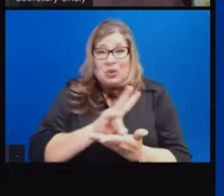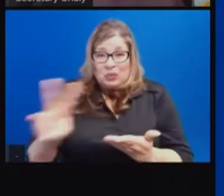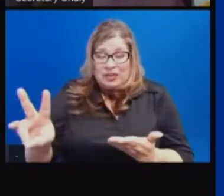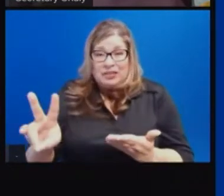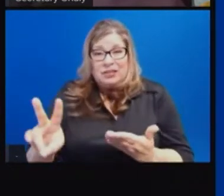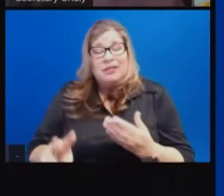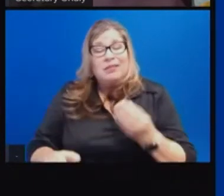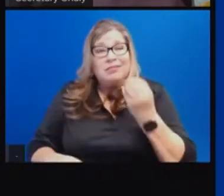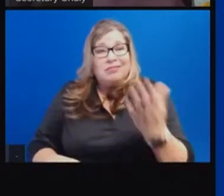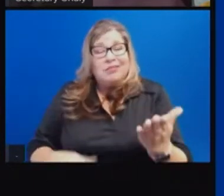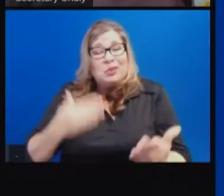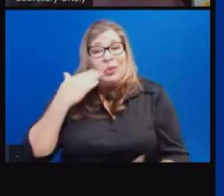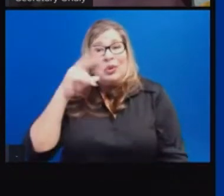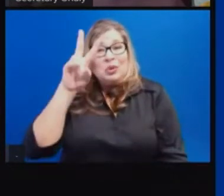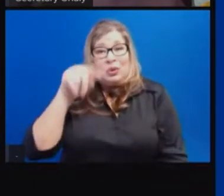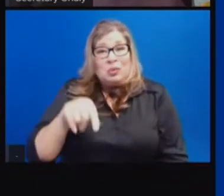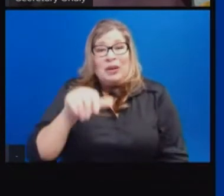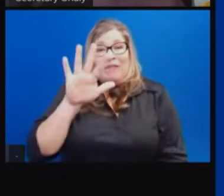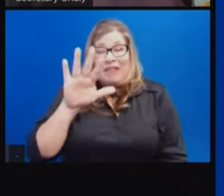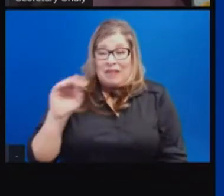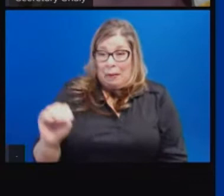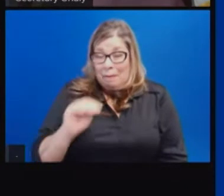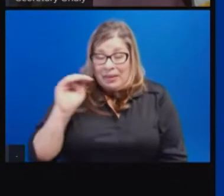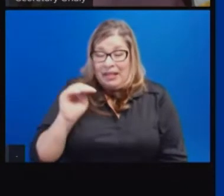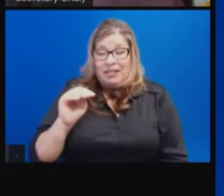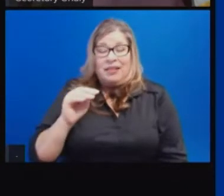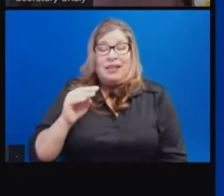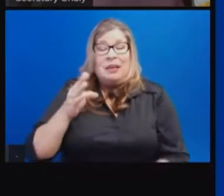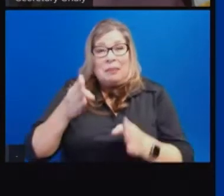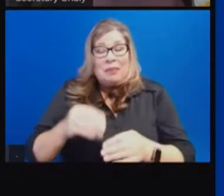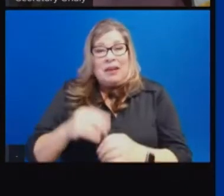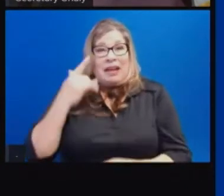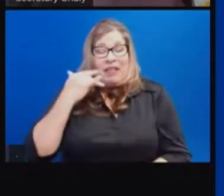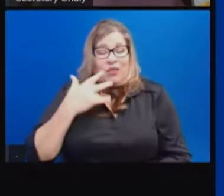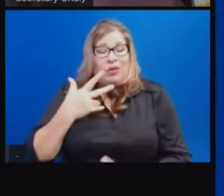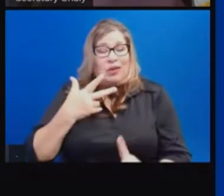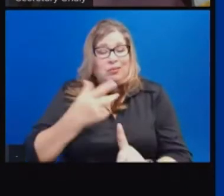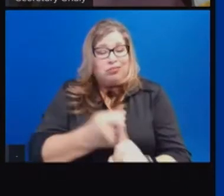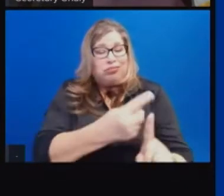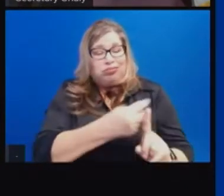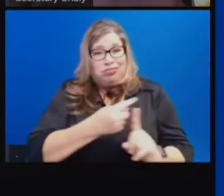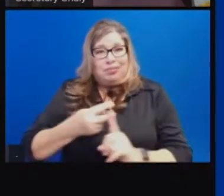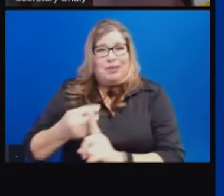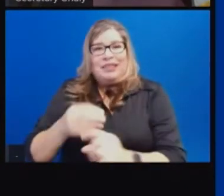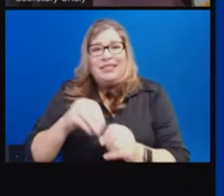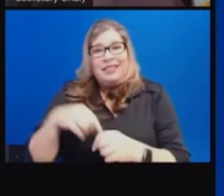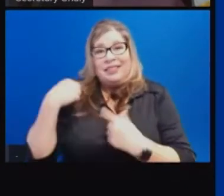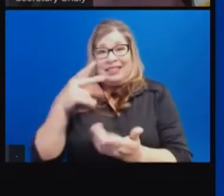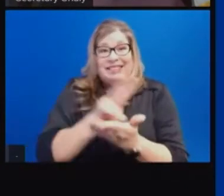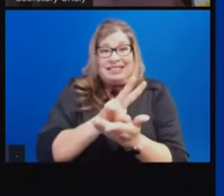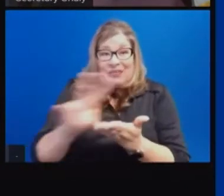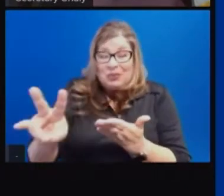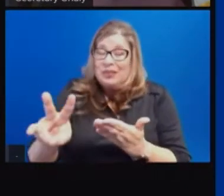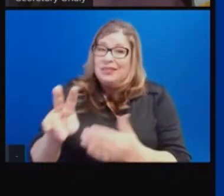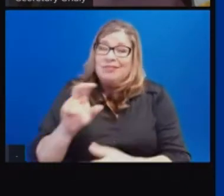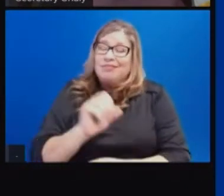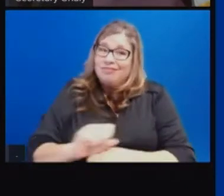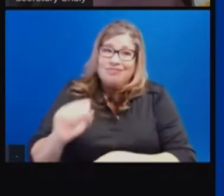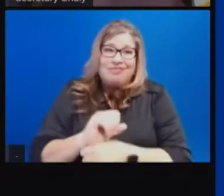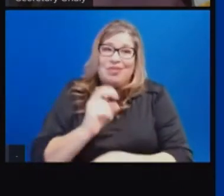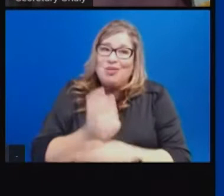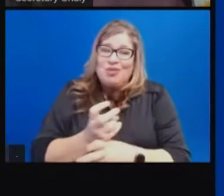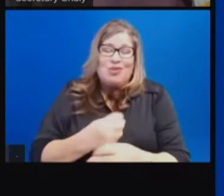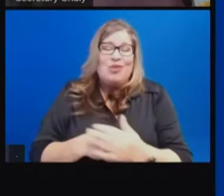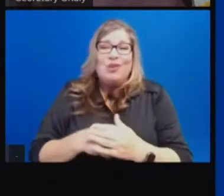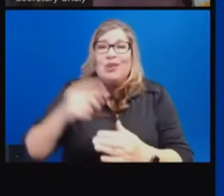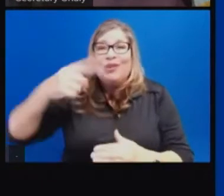Californians vaccinated in seven weeks. Working hard with the health care delivery system on the backs of public health departments